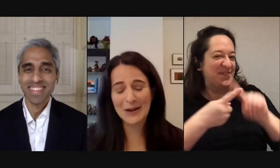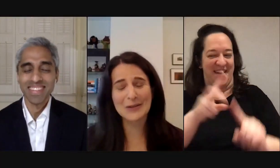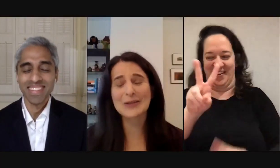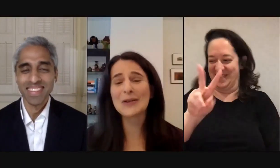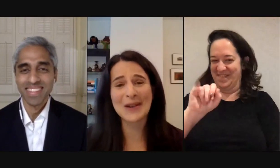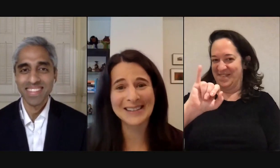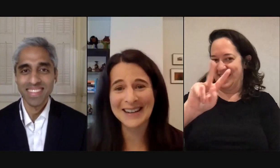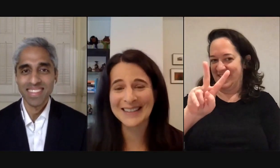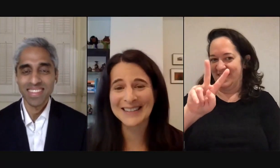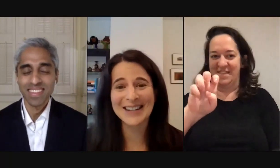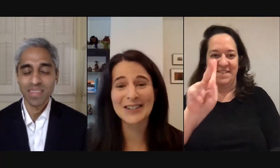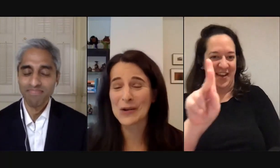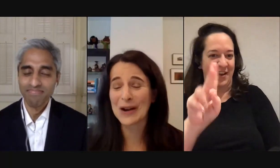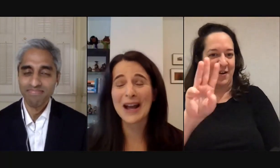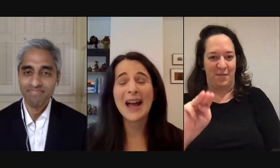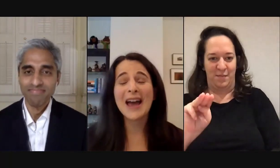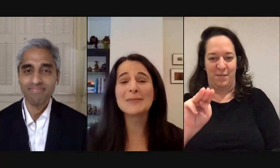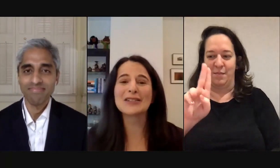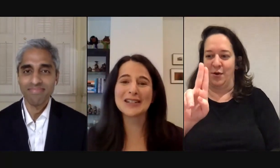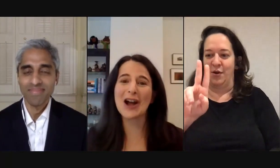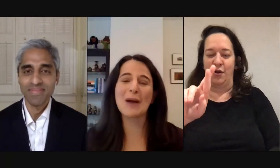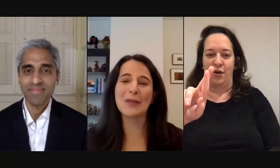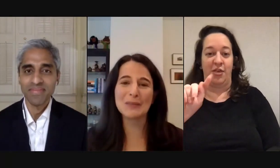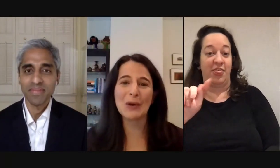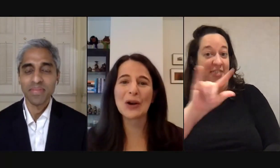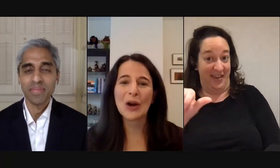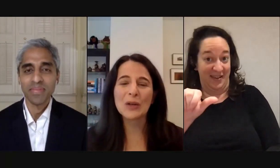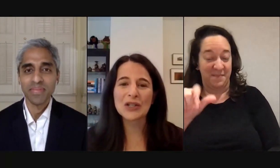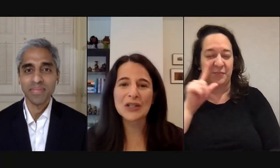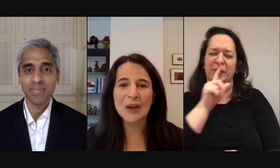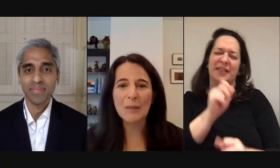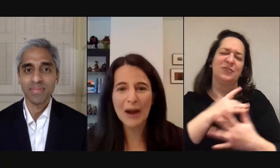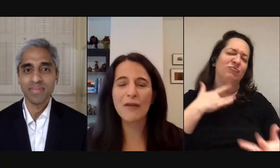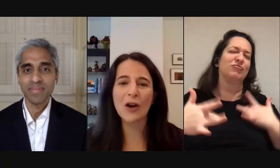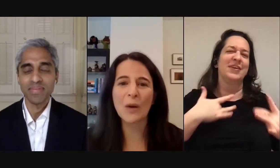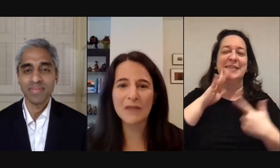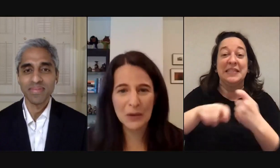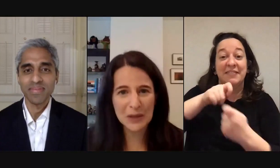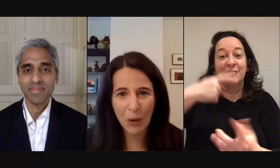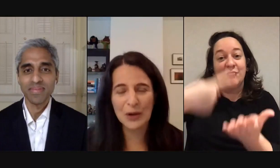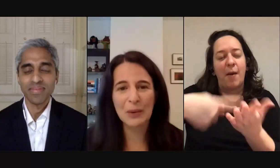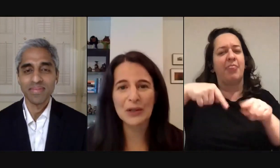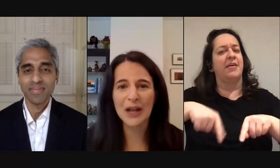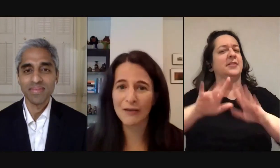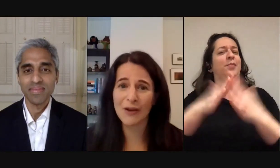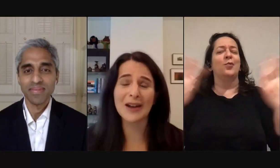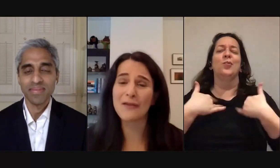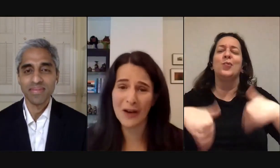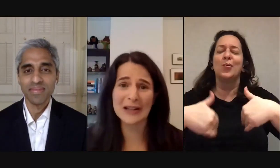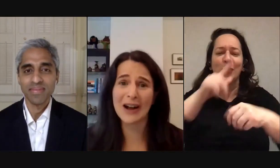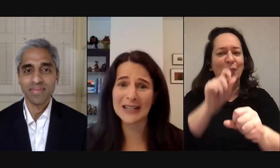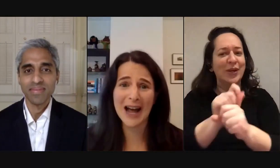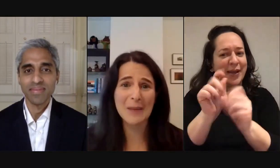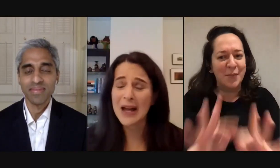I admire so greatly. This is a joy and especially to talk about this book which is by far one of the most important books I've